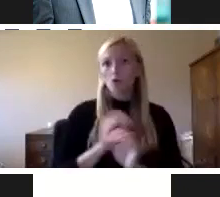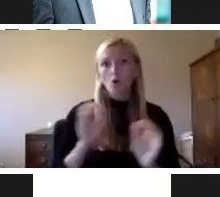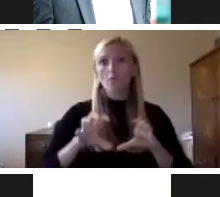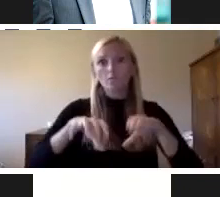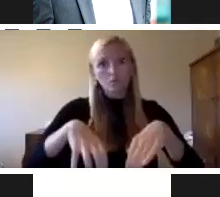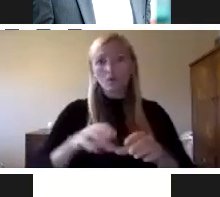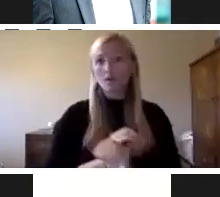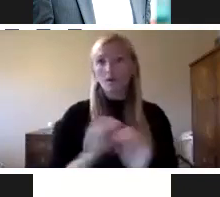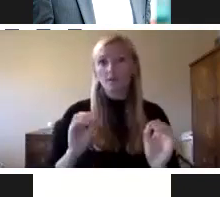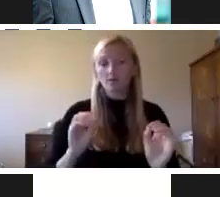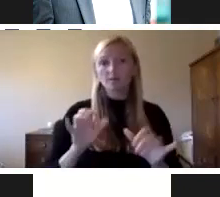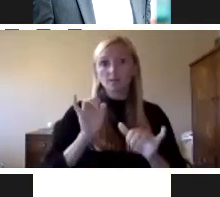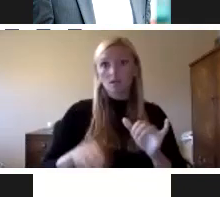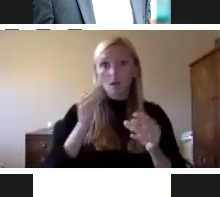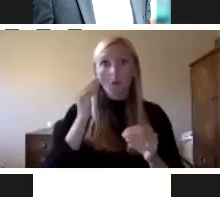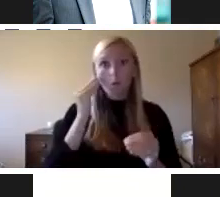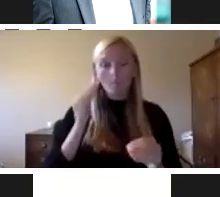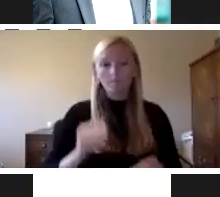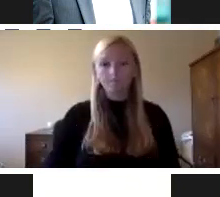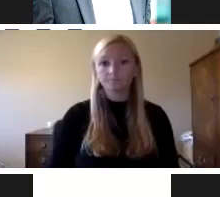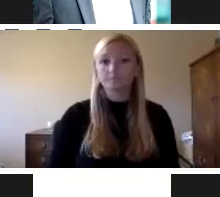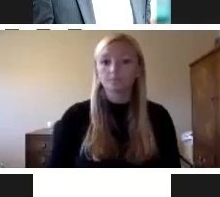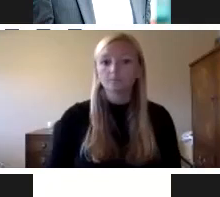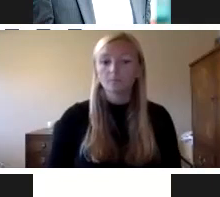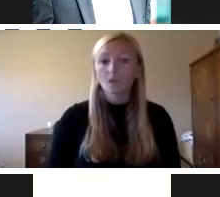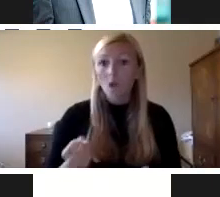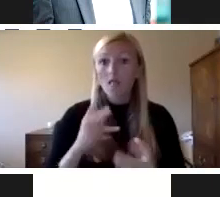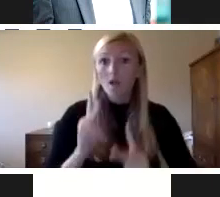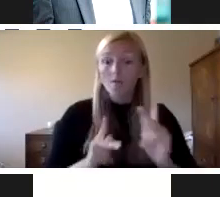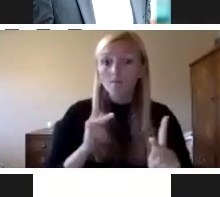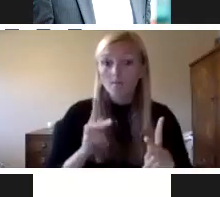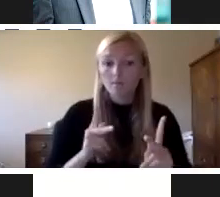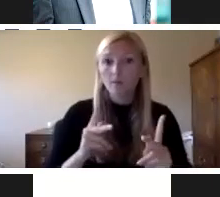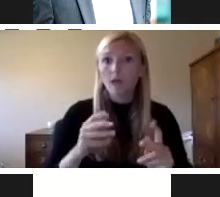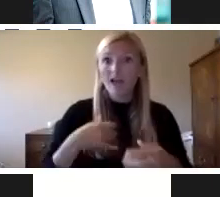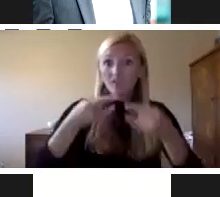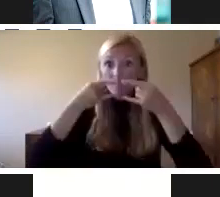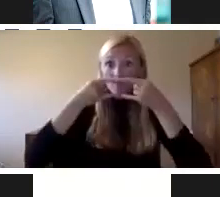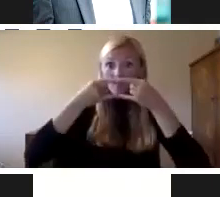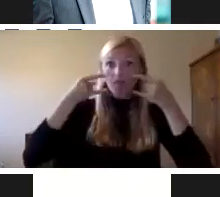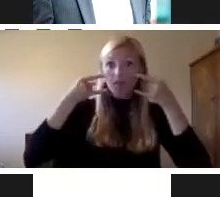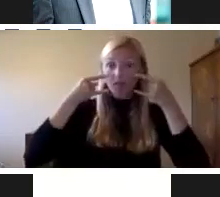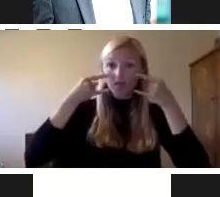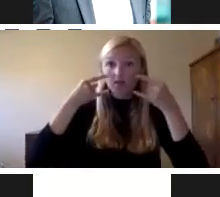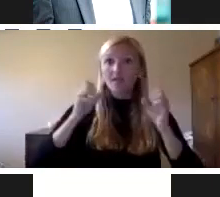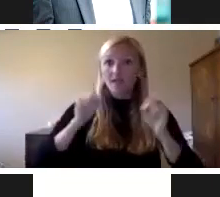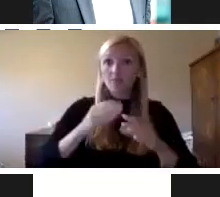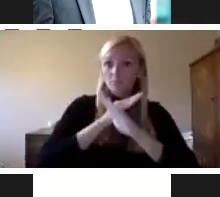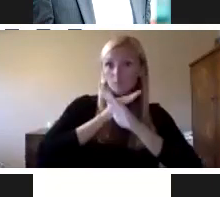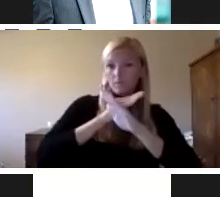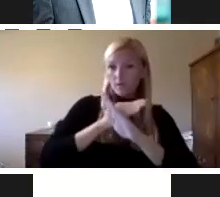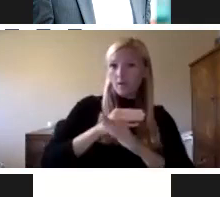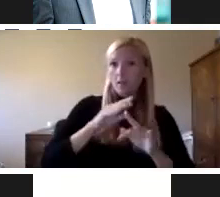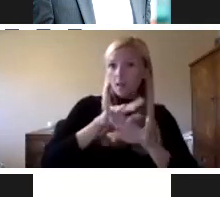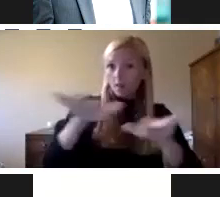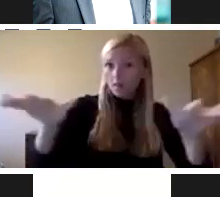responded to pandemics and viral issues and biological warfare by wearing masks some prevention of additional exposure. So